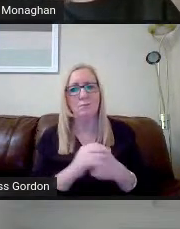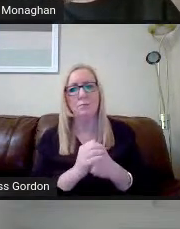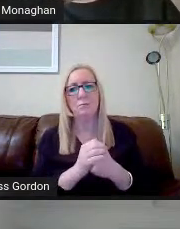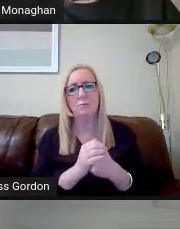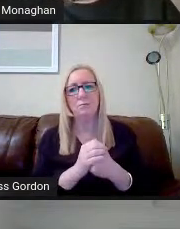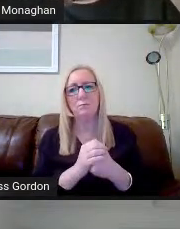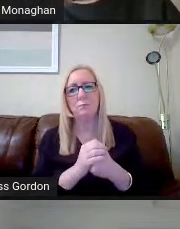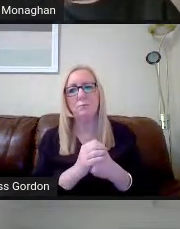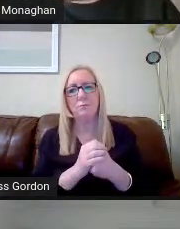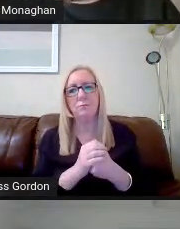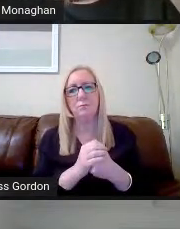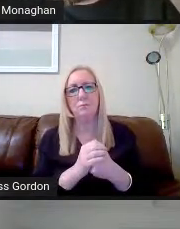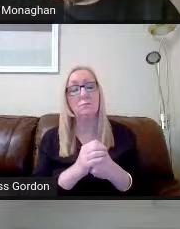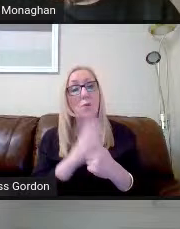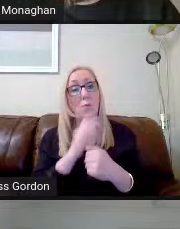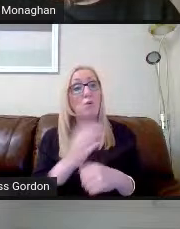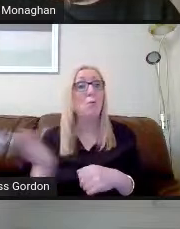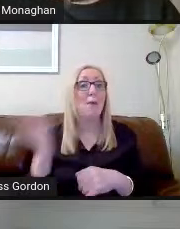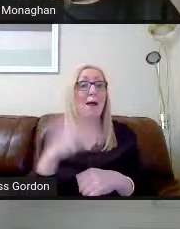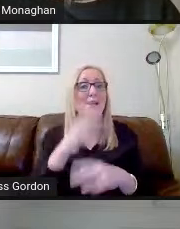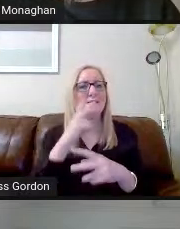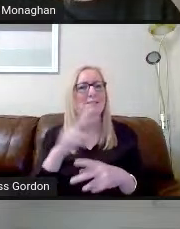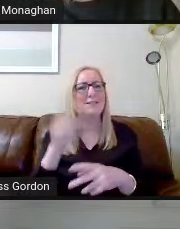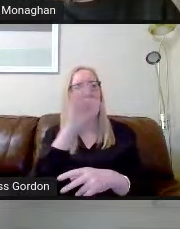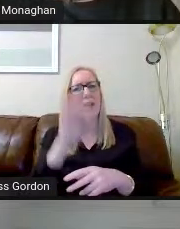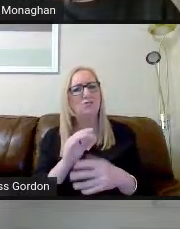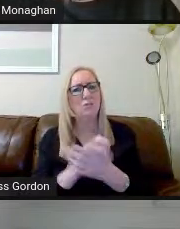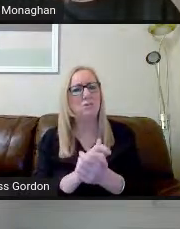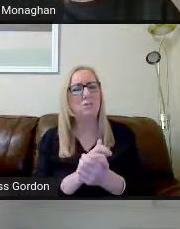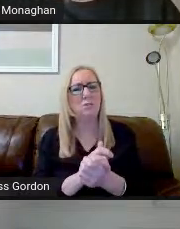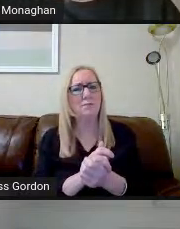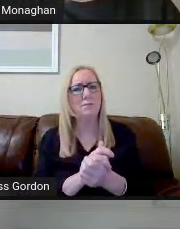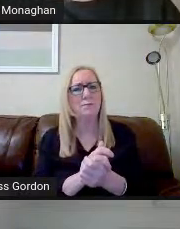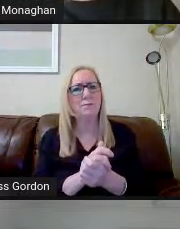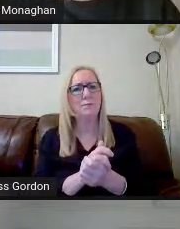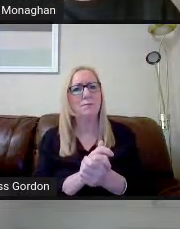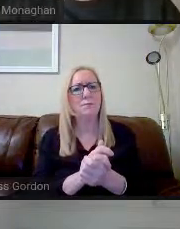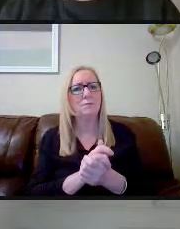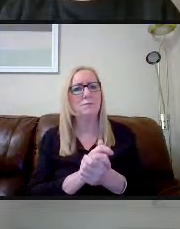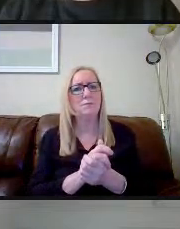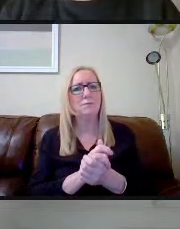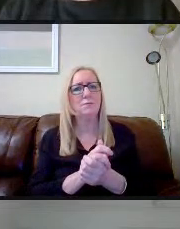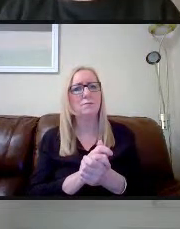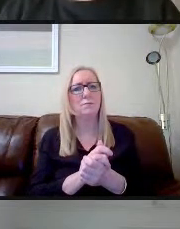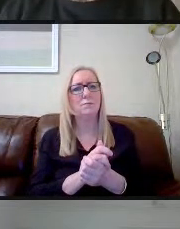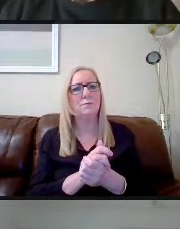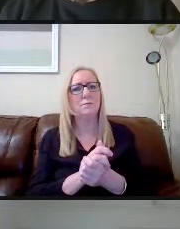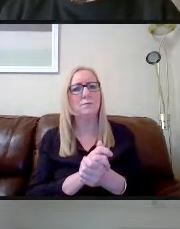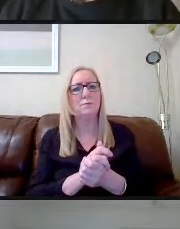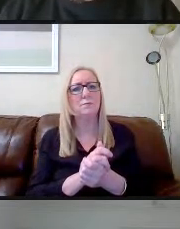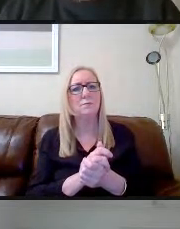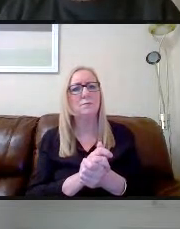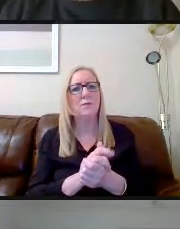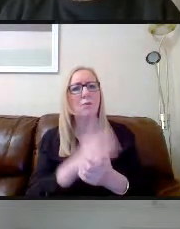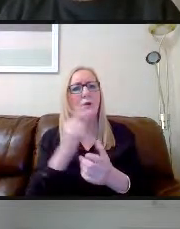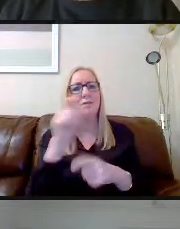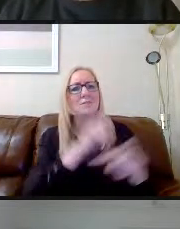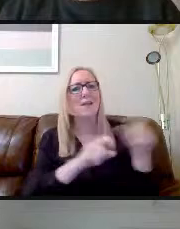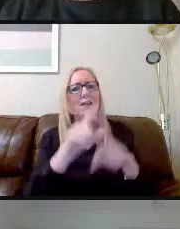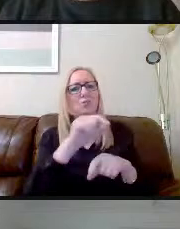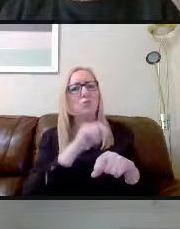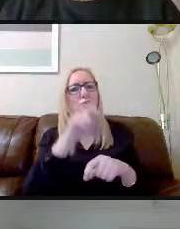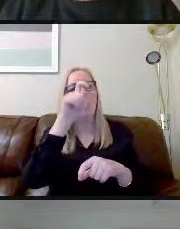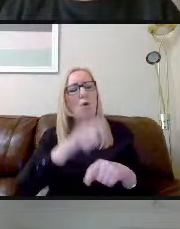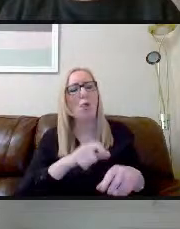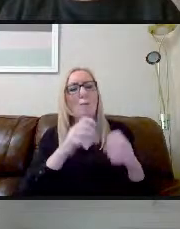so let's go back and see about the questions coming through. So one science is chosen in column D, if we allow